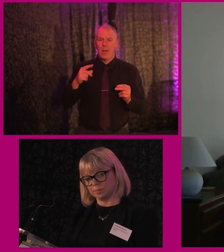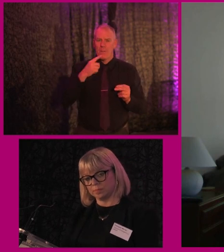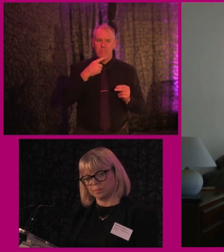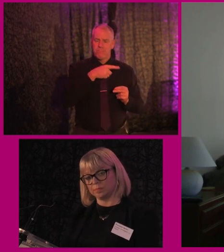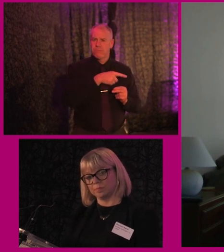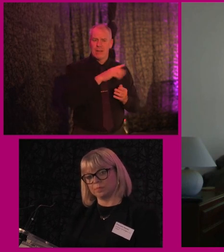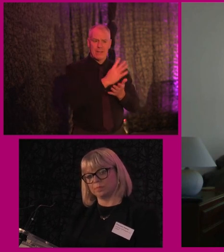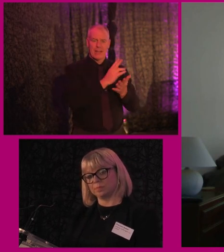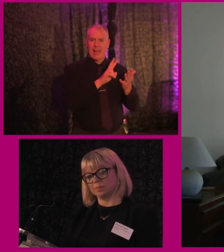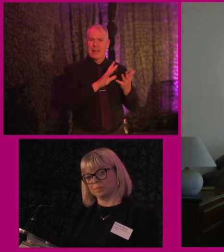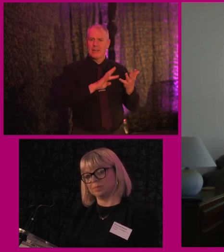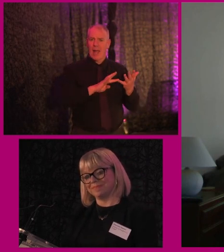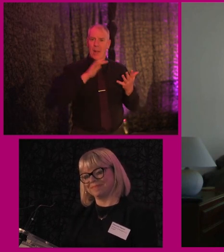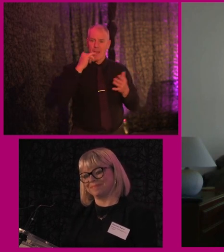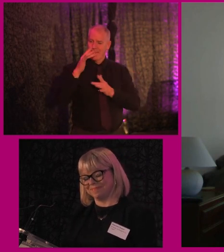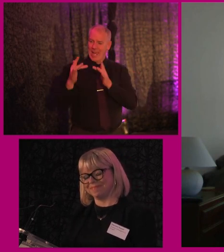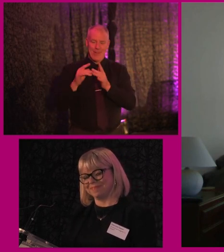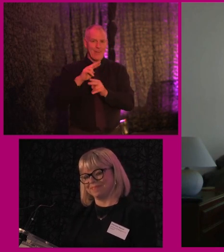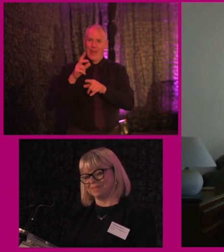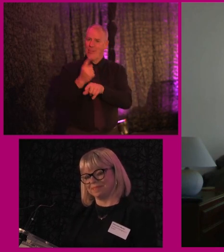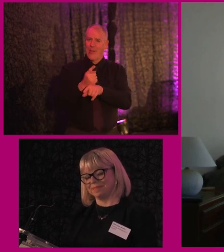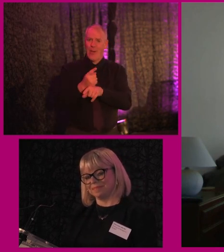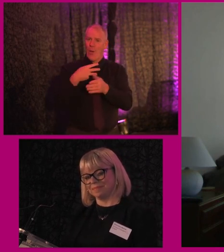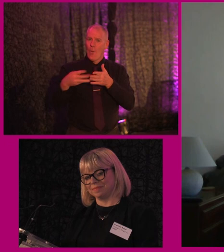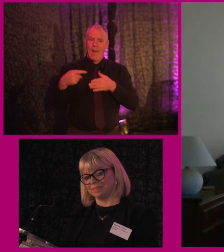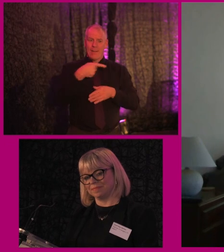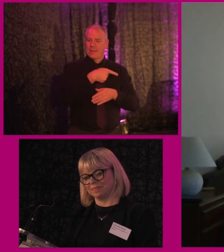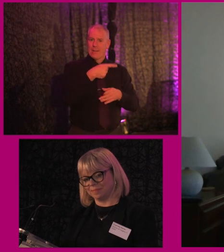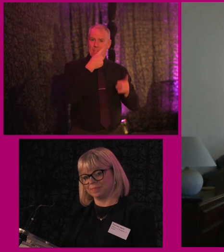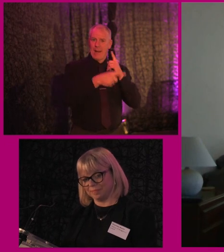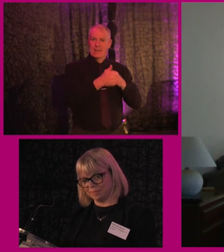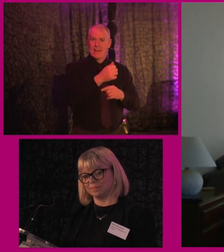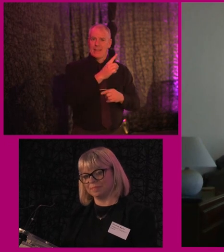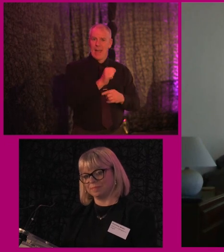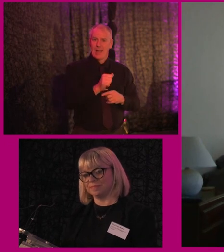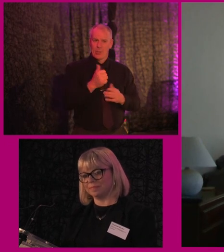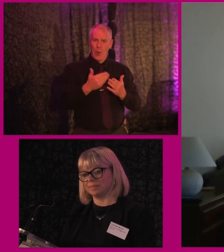wasn't around at the time of its passage. So those are some things that we've learned.